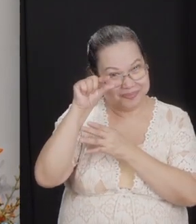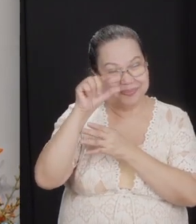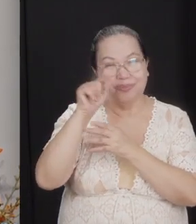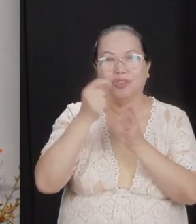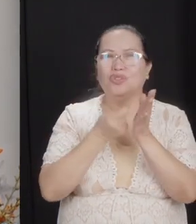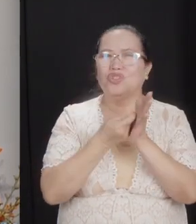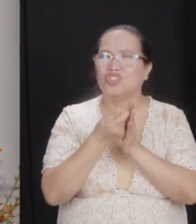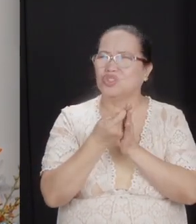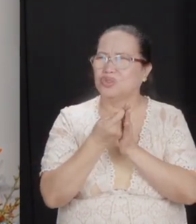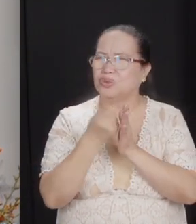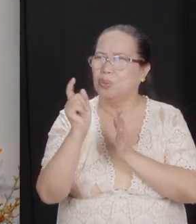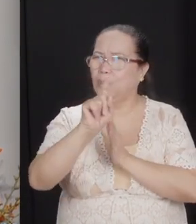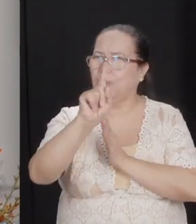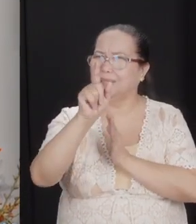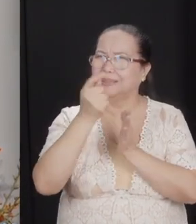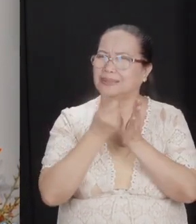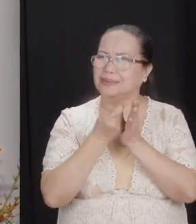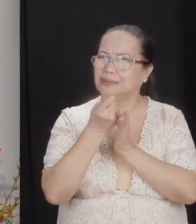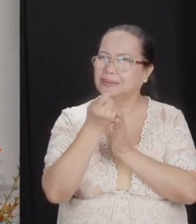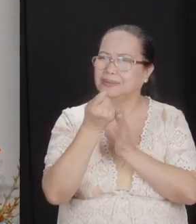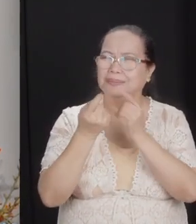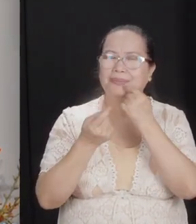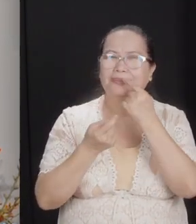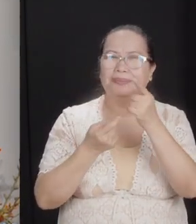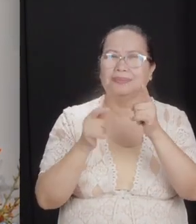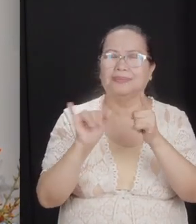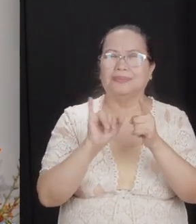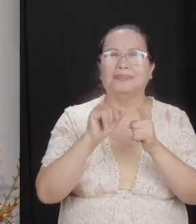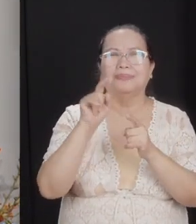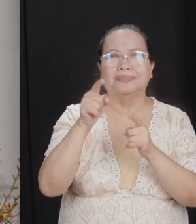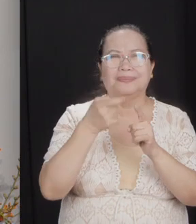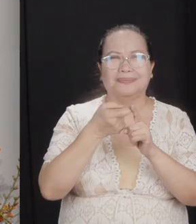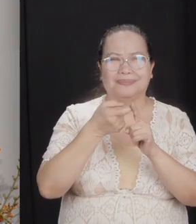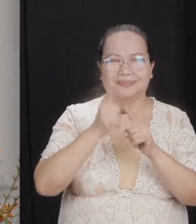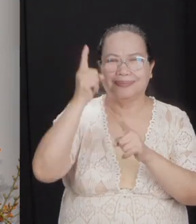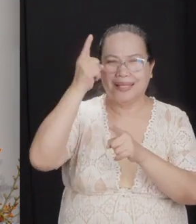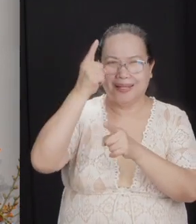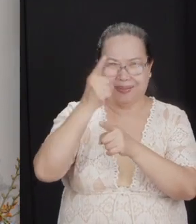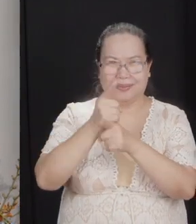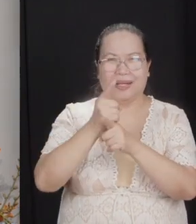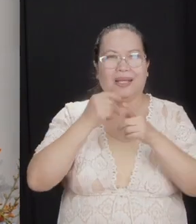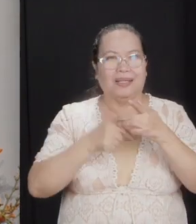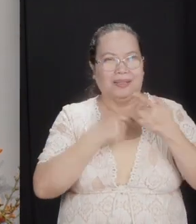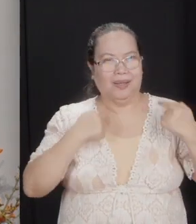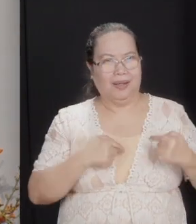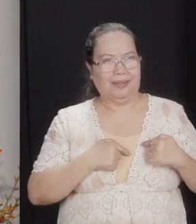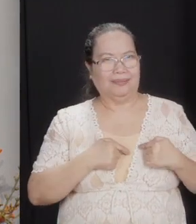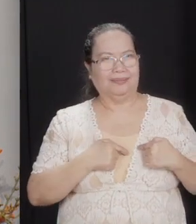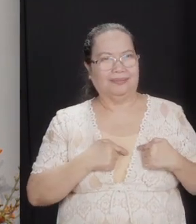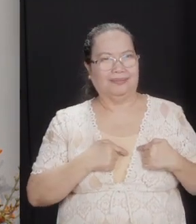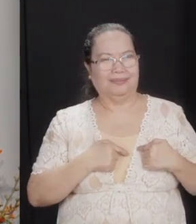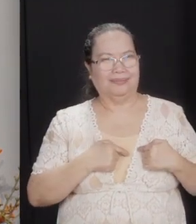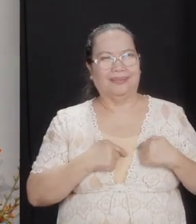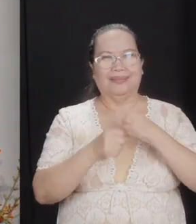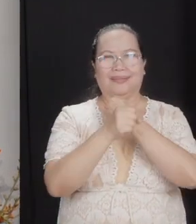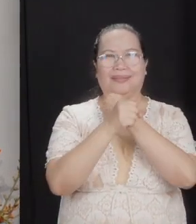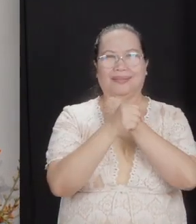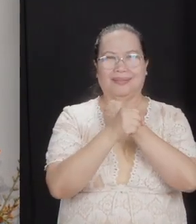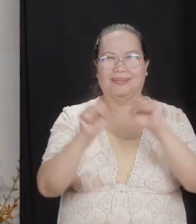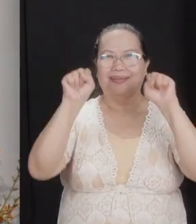What is in spirit? It's implied there that this is from the right kind of heart, meaning, a saved,